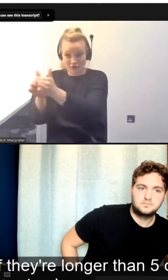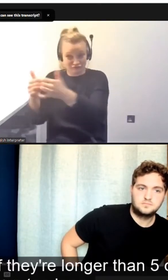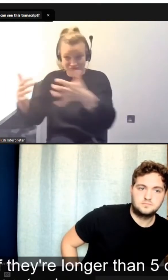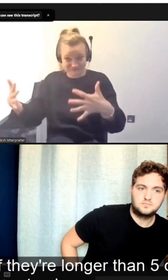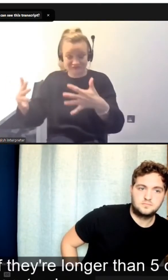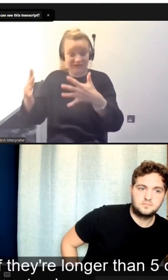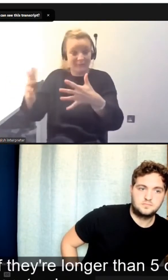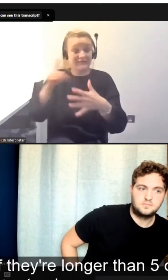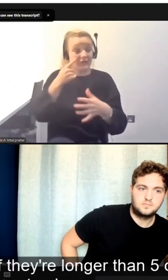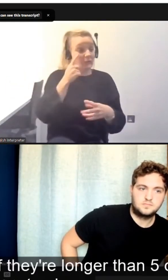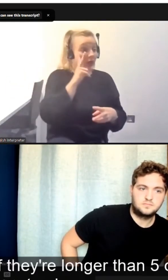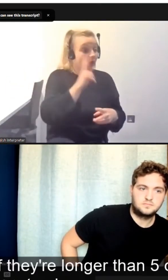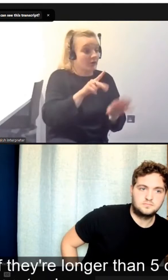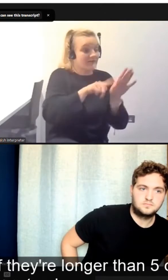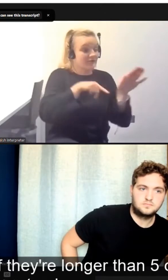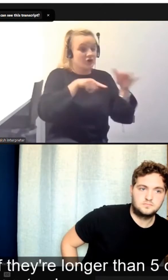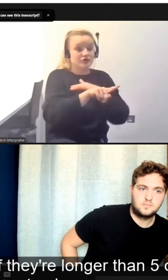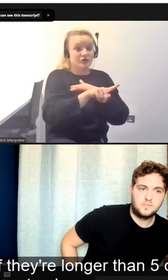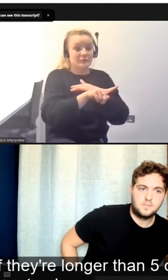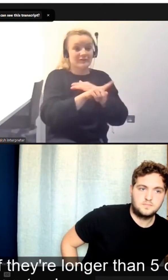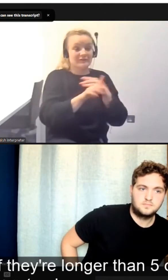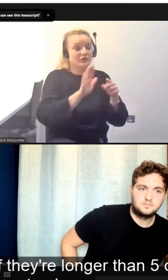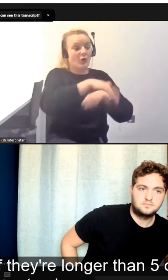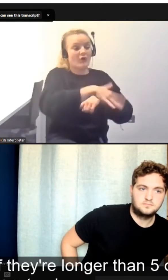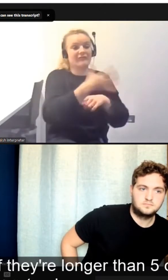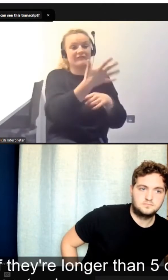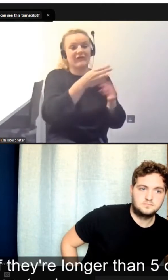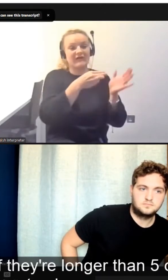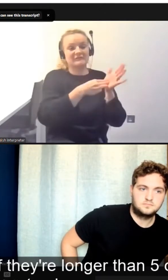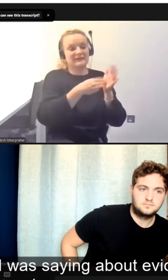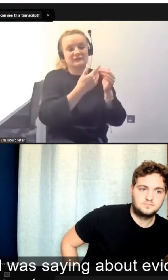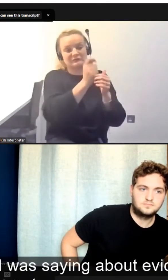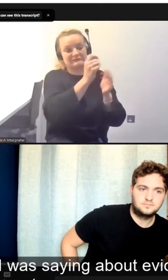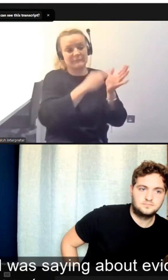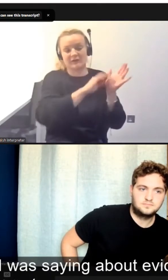YouTube, and if they're longer than five or ten minutes, I think they are too long.